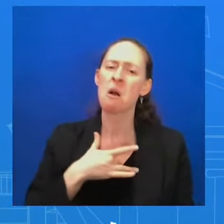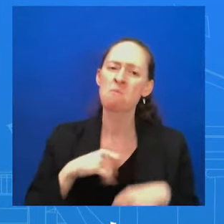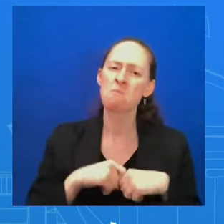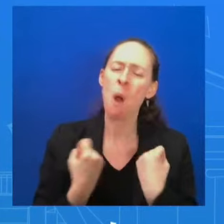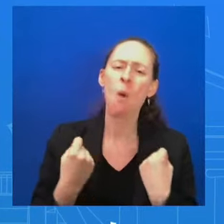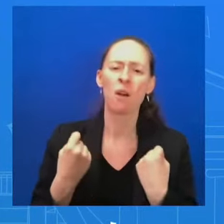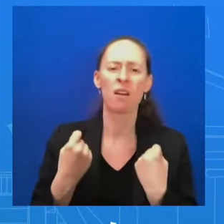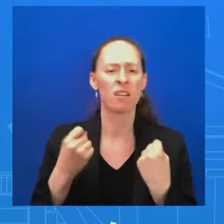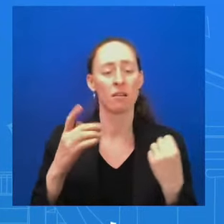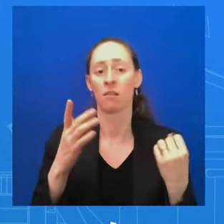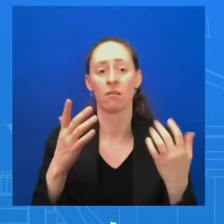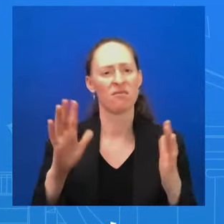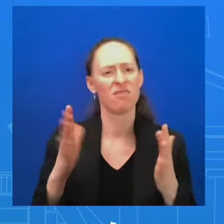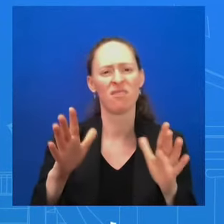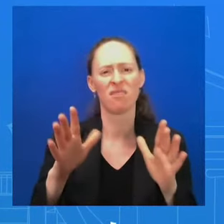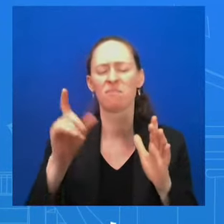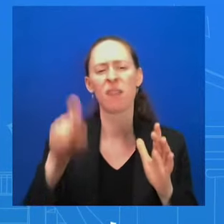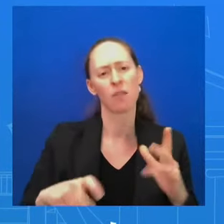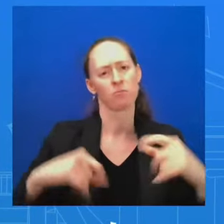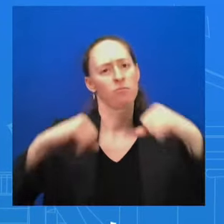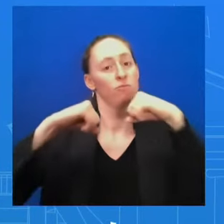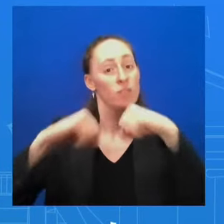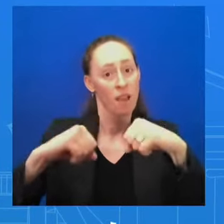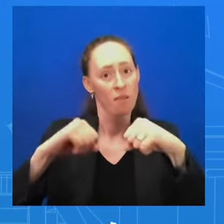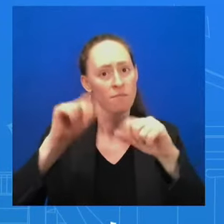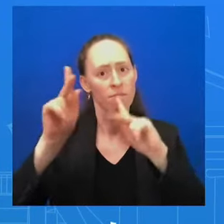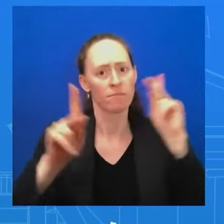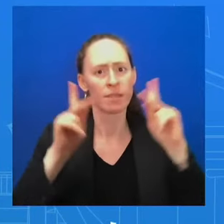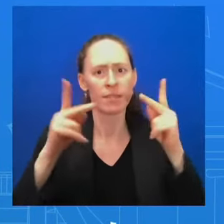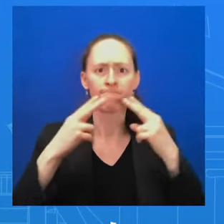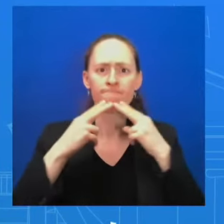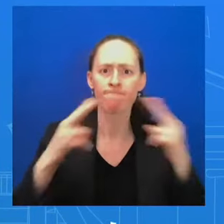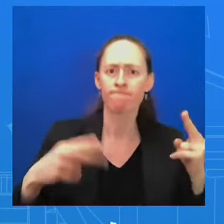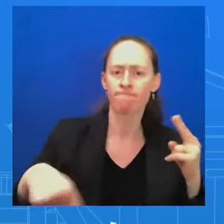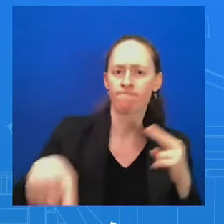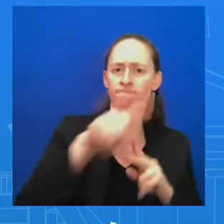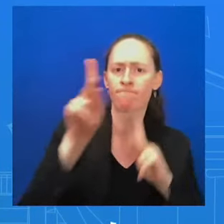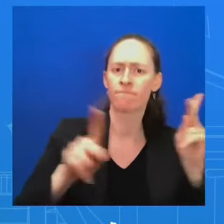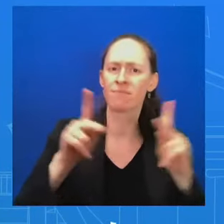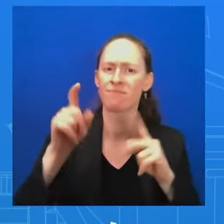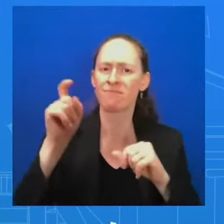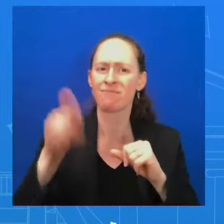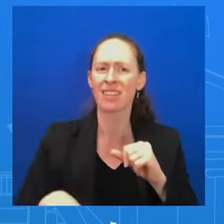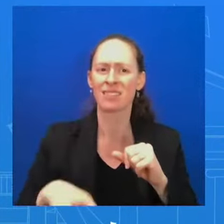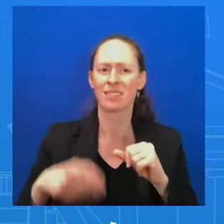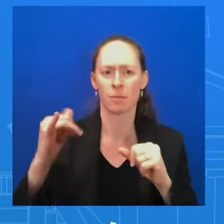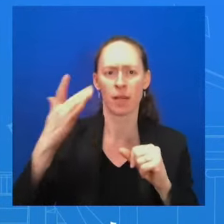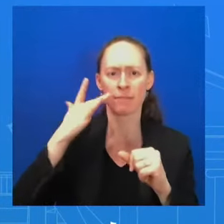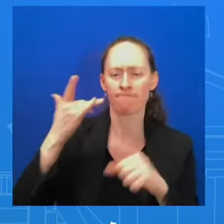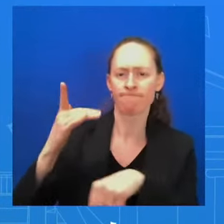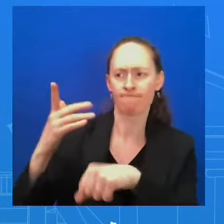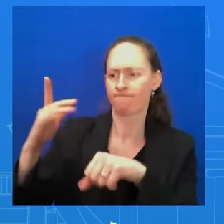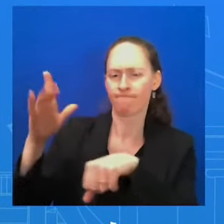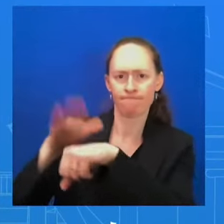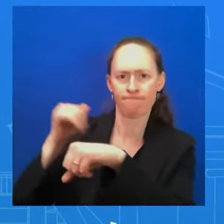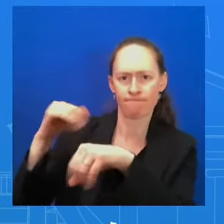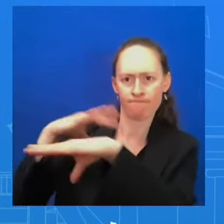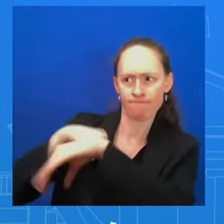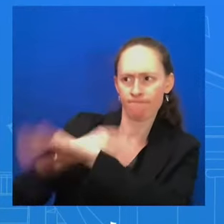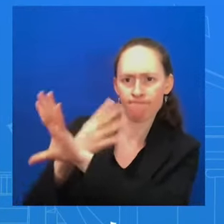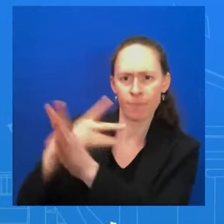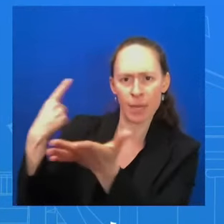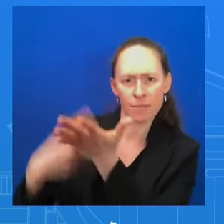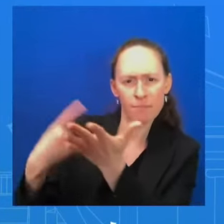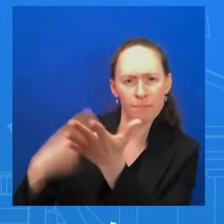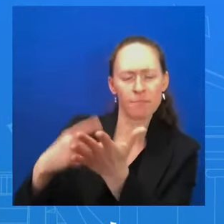having – that's why his team is having conversations with the Israeli government on RAFA operations and what that's going to look like. They're